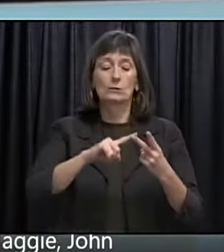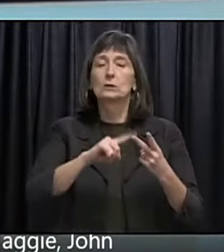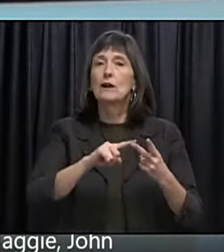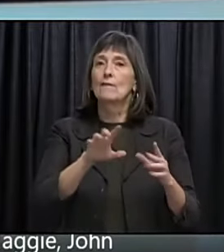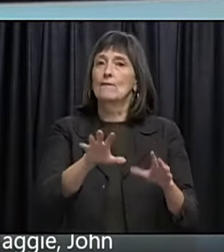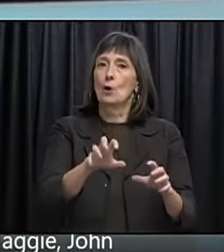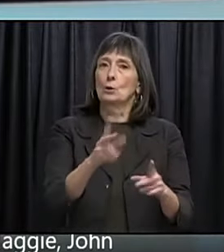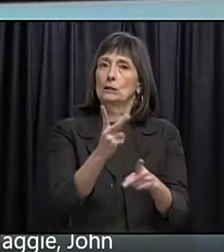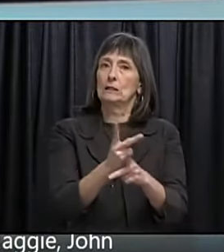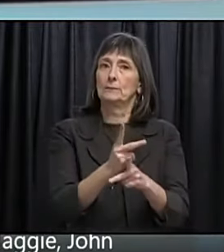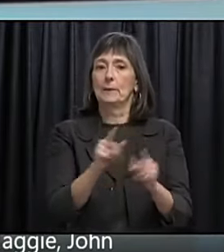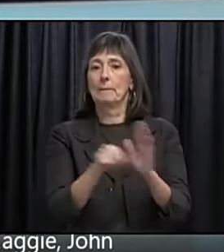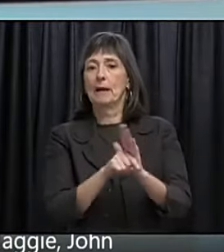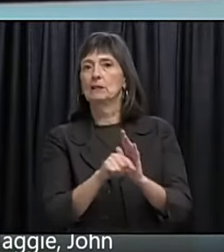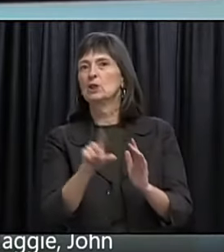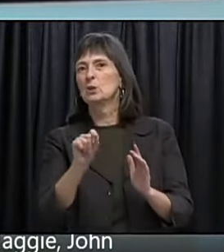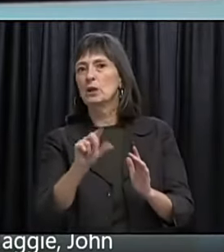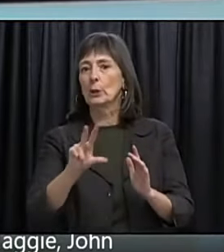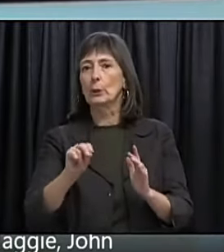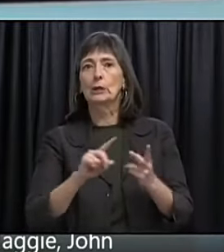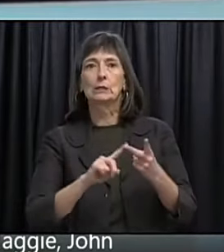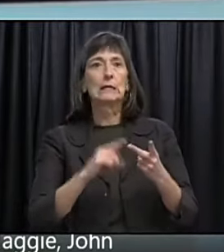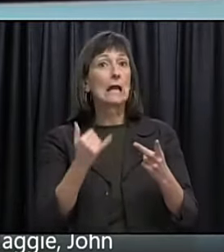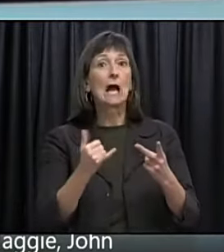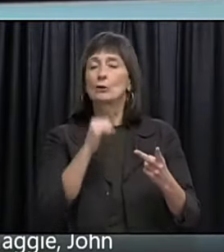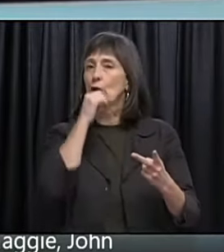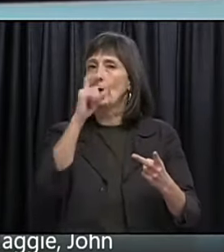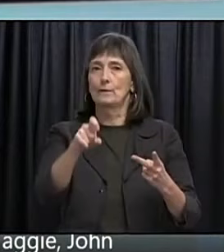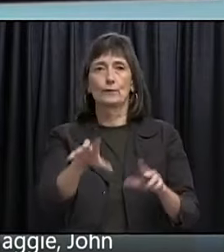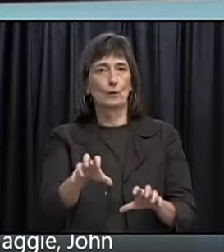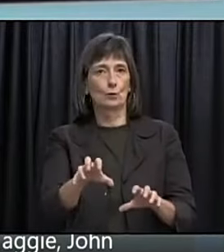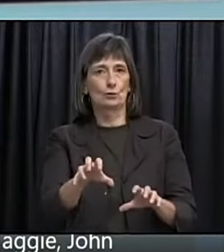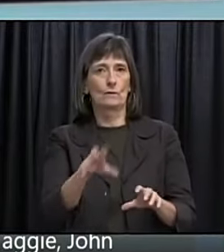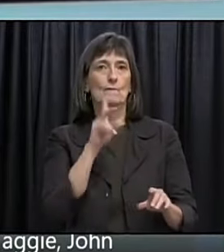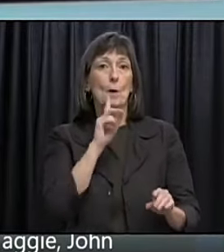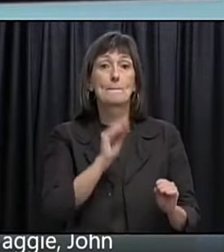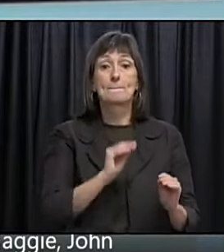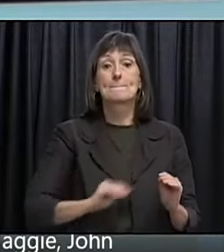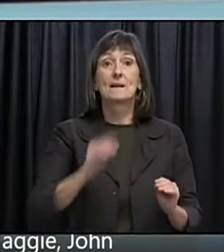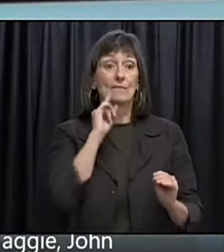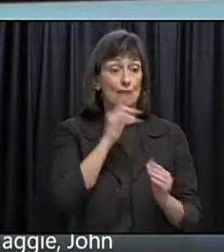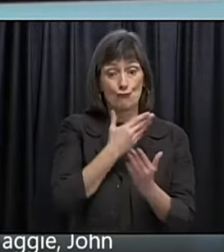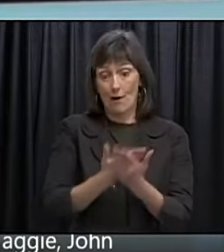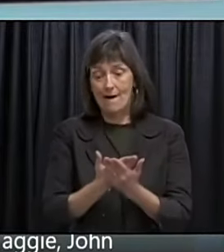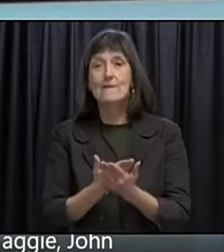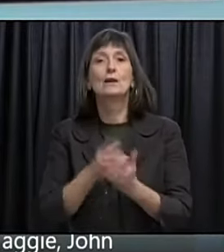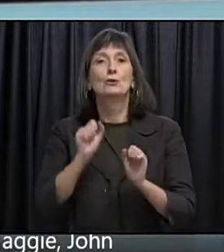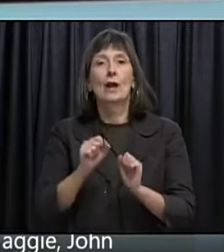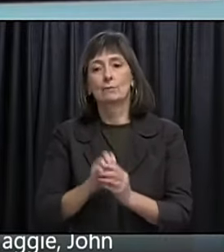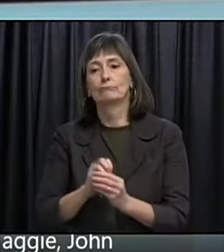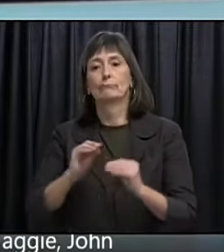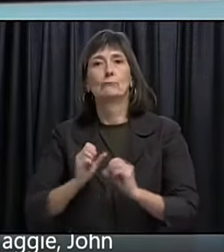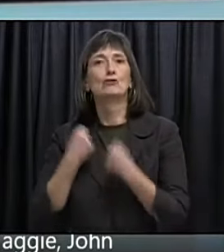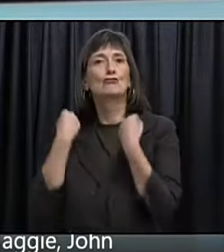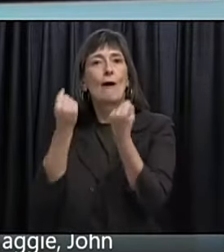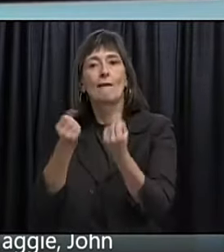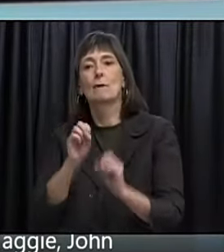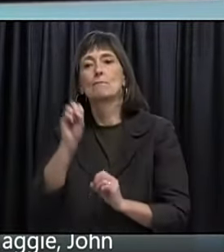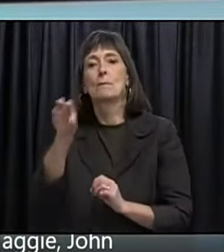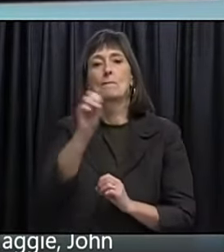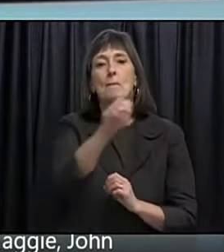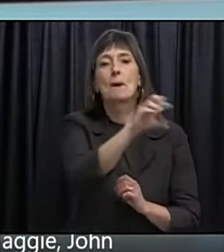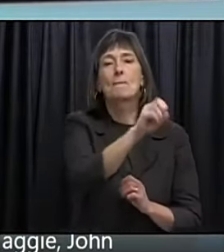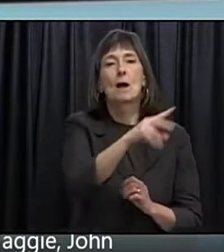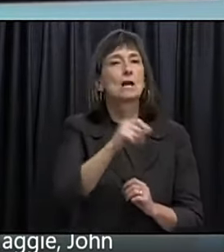So that will make it. Easier. To. To move around. Into. Rural. And isolated. Are. From the federal.